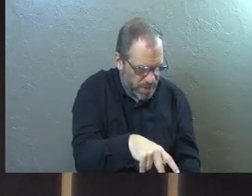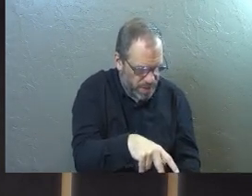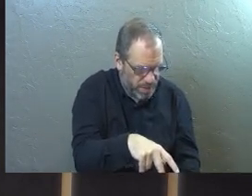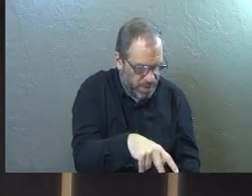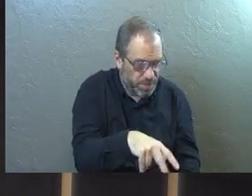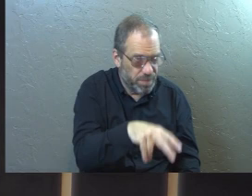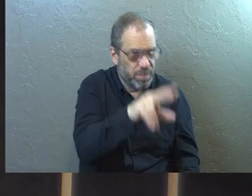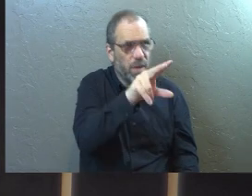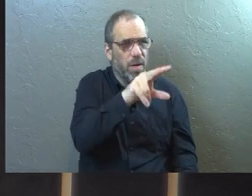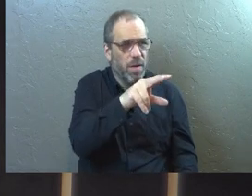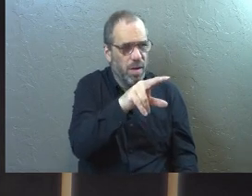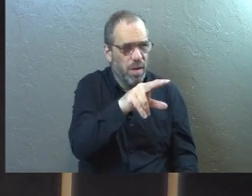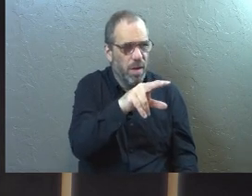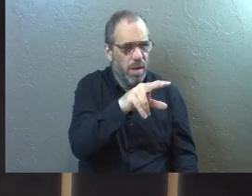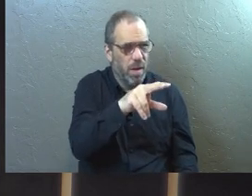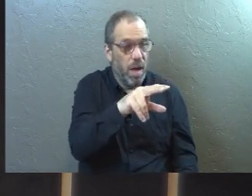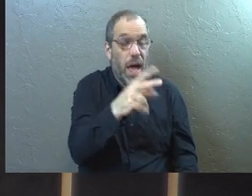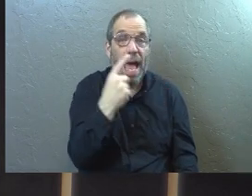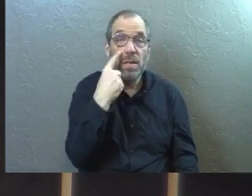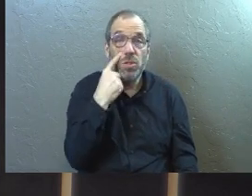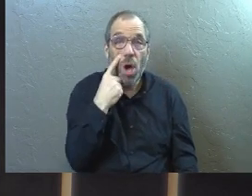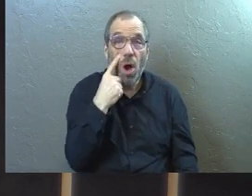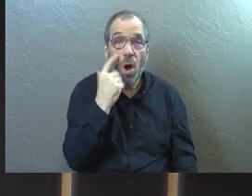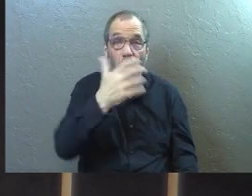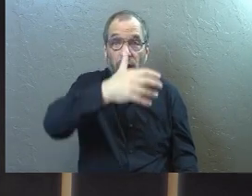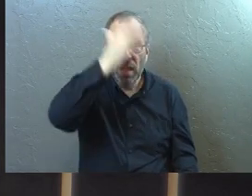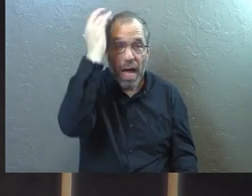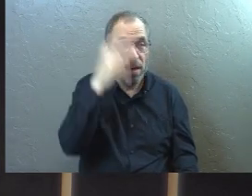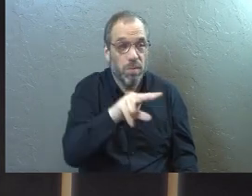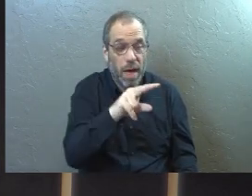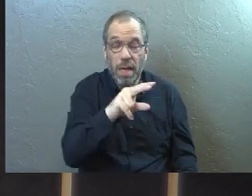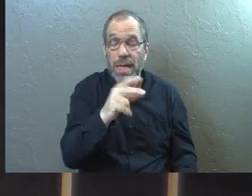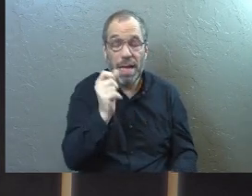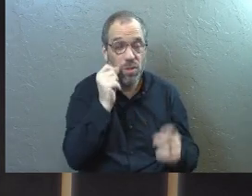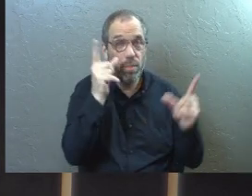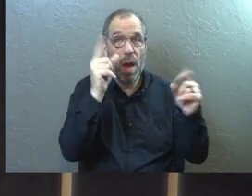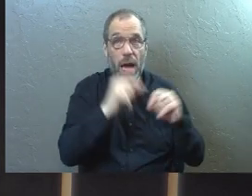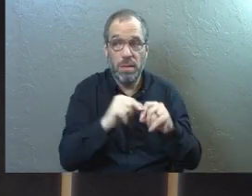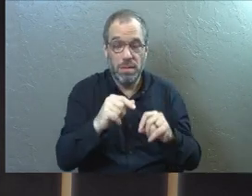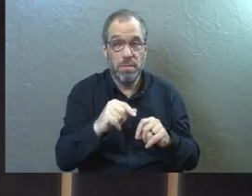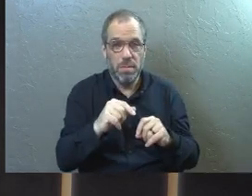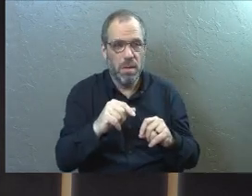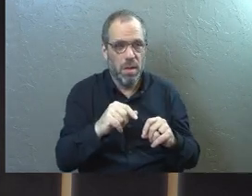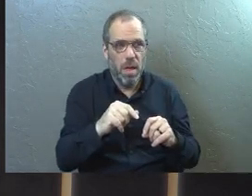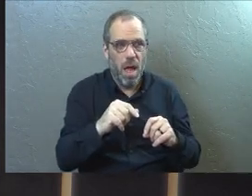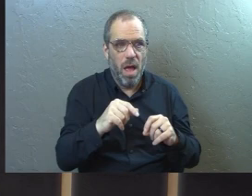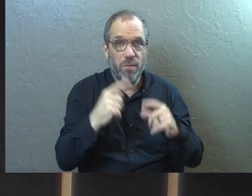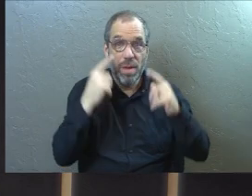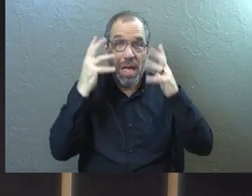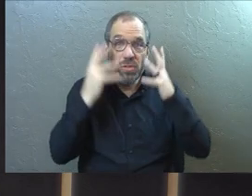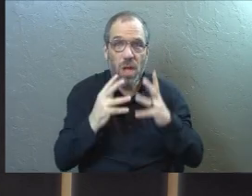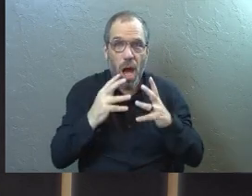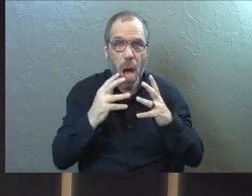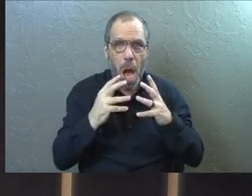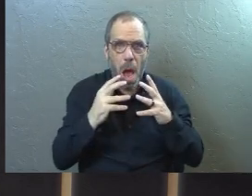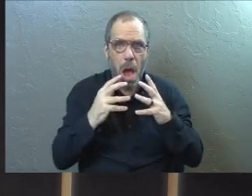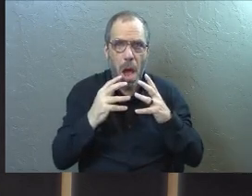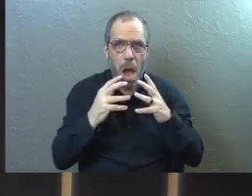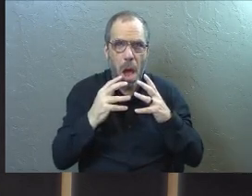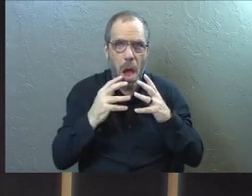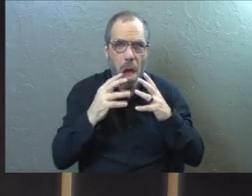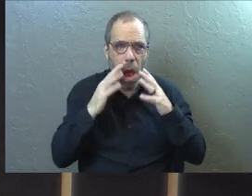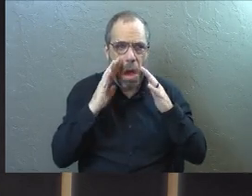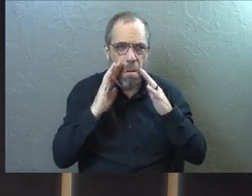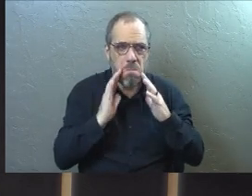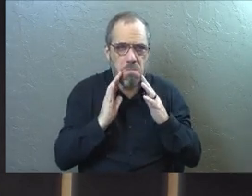up at its face. And what he saw surprised him as much as anything in his whole life. For the tawny face was bent down right